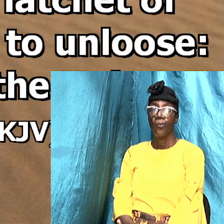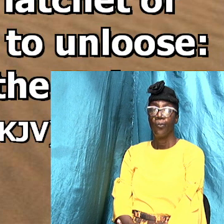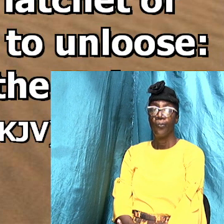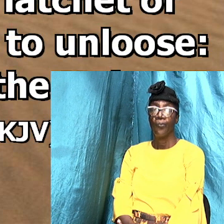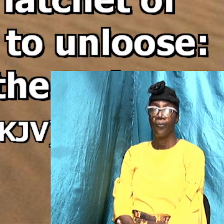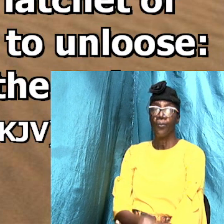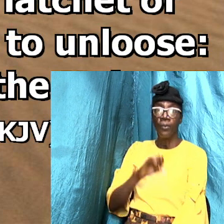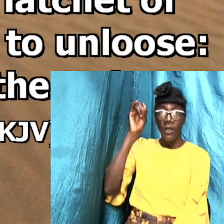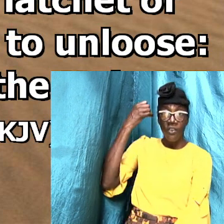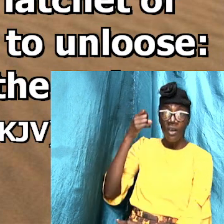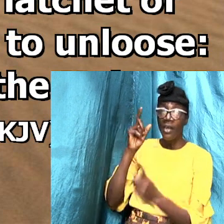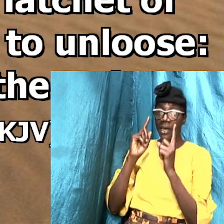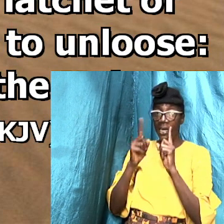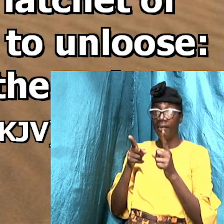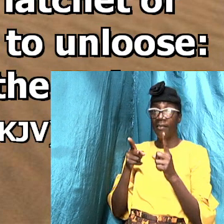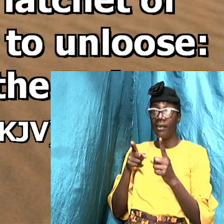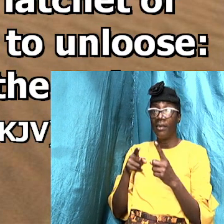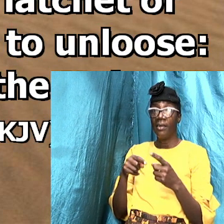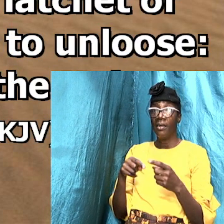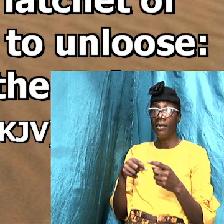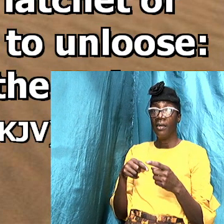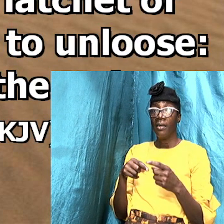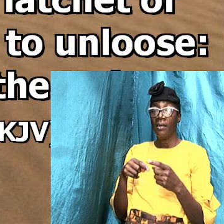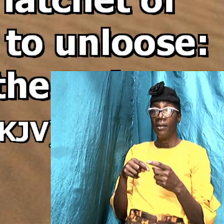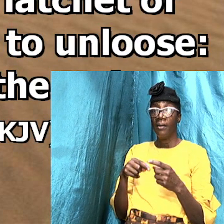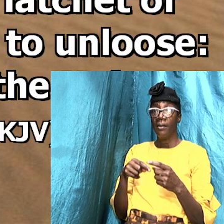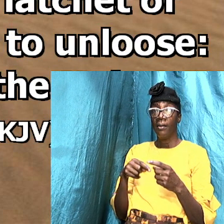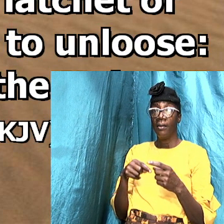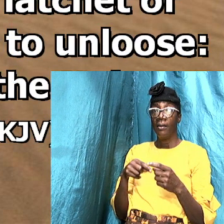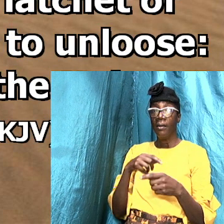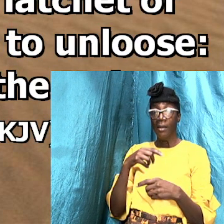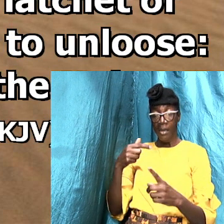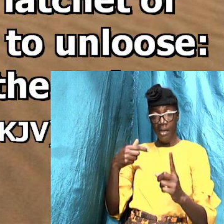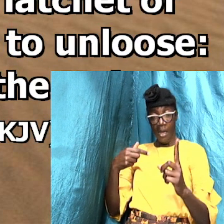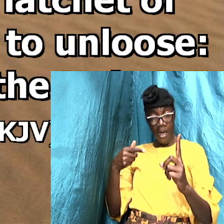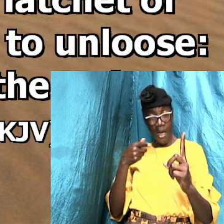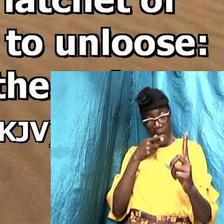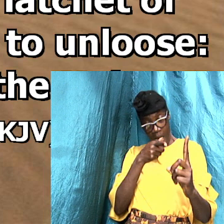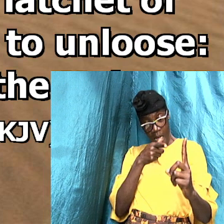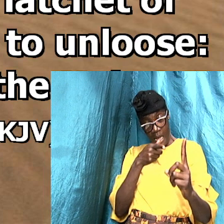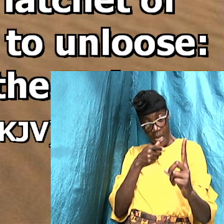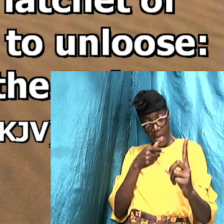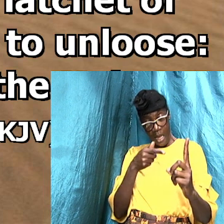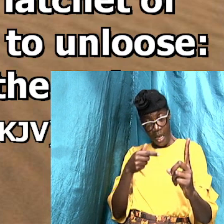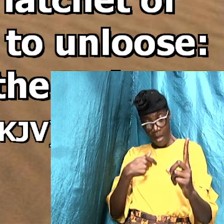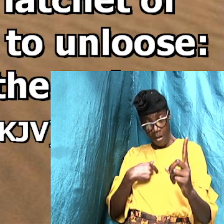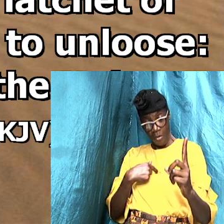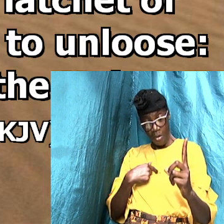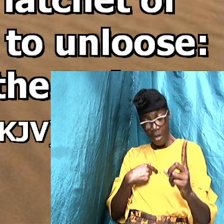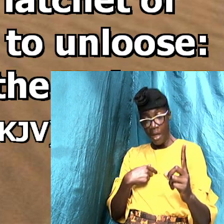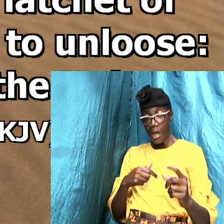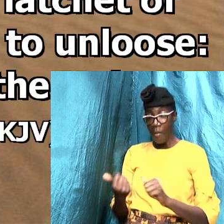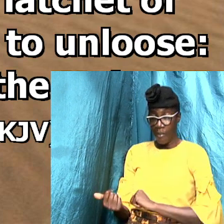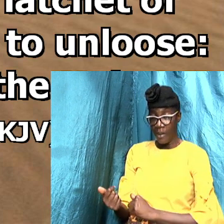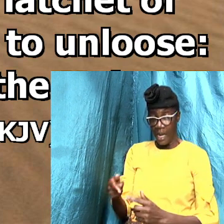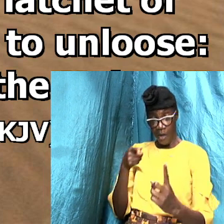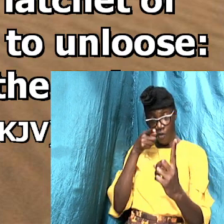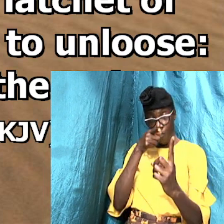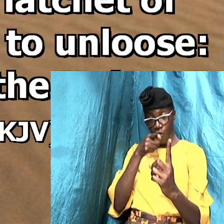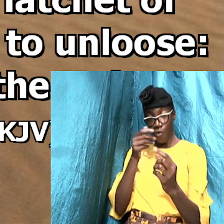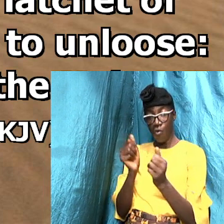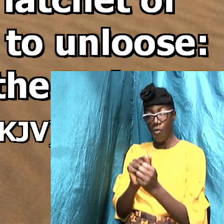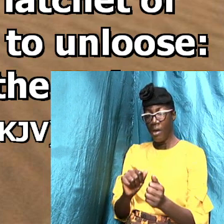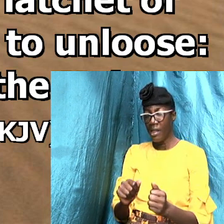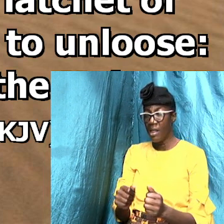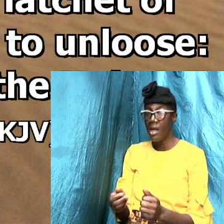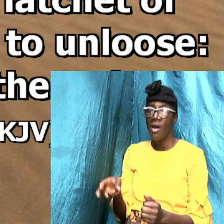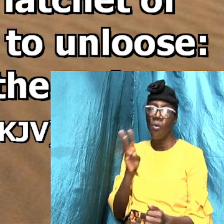John answered all of them. I baptize you with water, but one